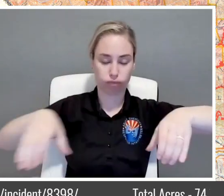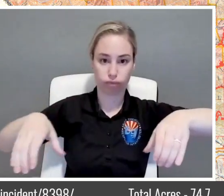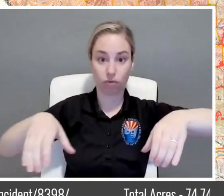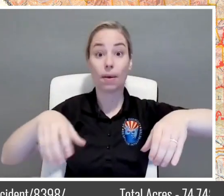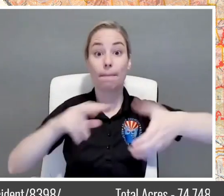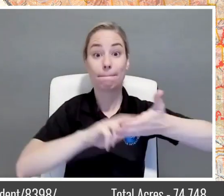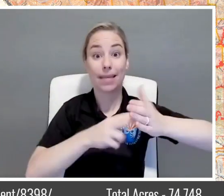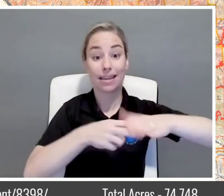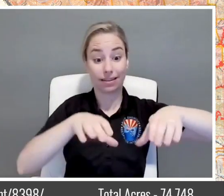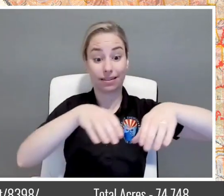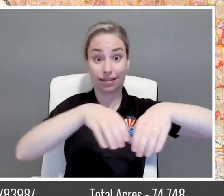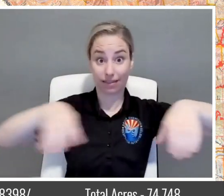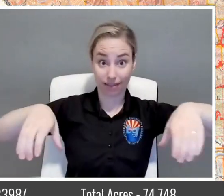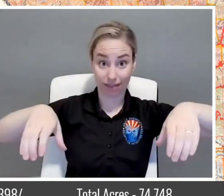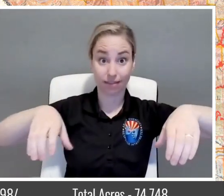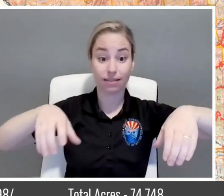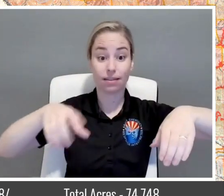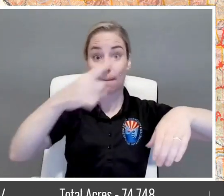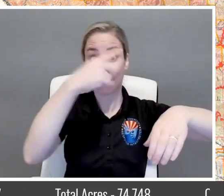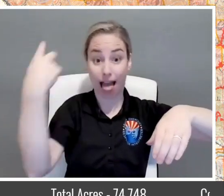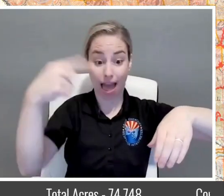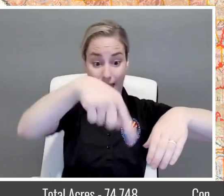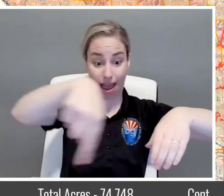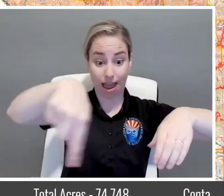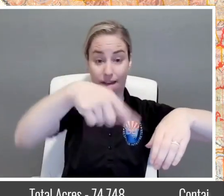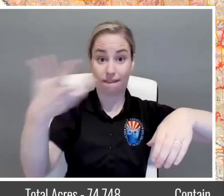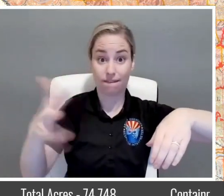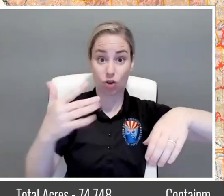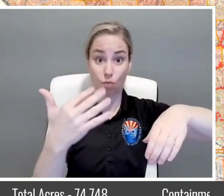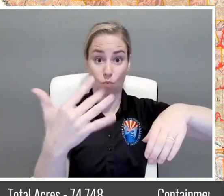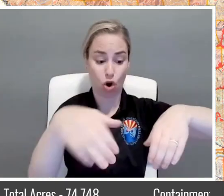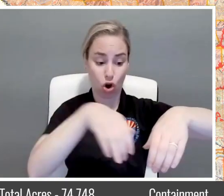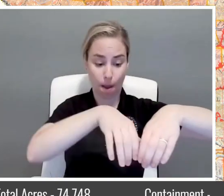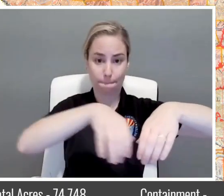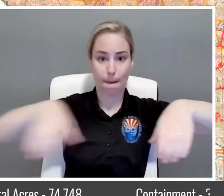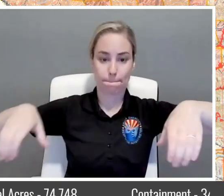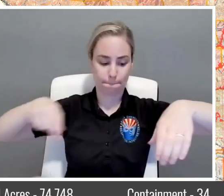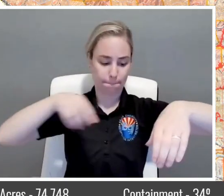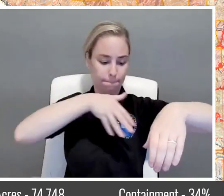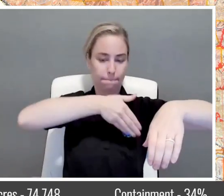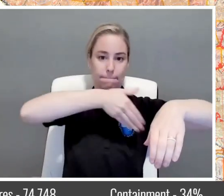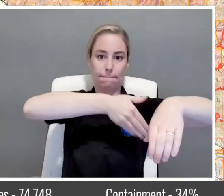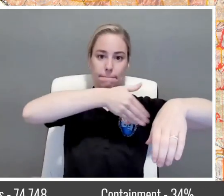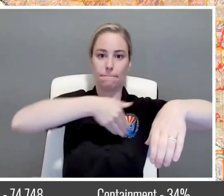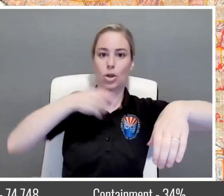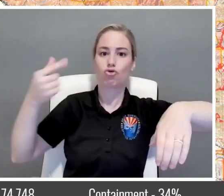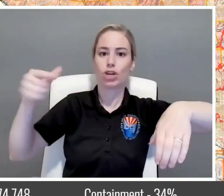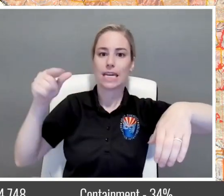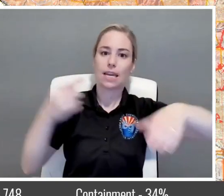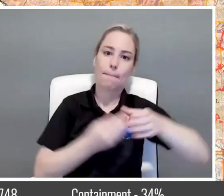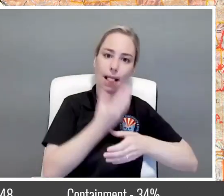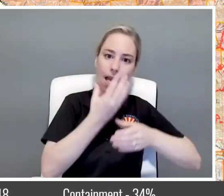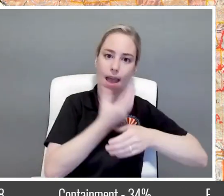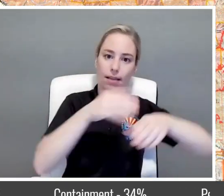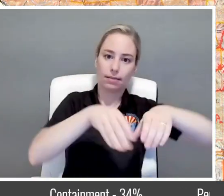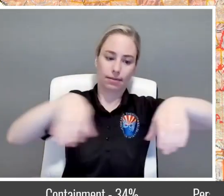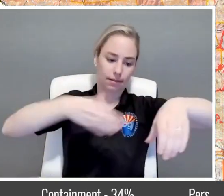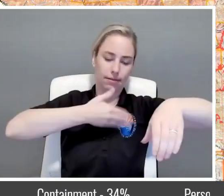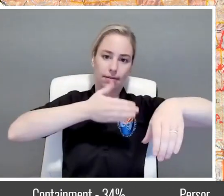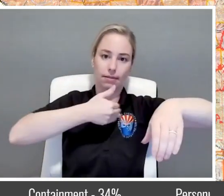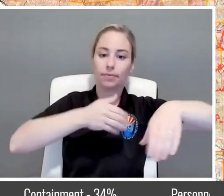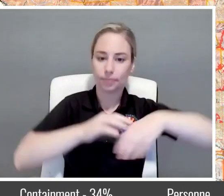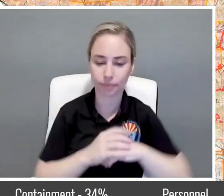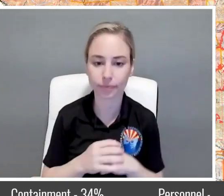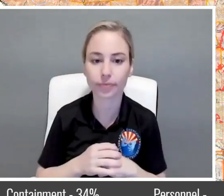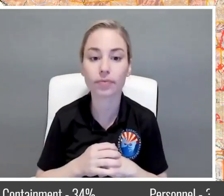so hopefully that clears things up for everybody we do have lines around a lot of this fire and so you're going to see containment continue to grow in the coming